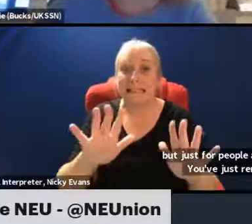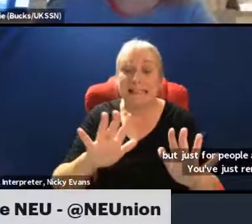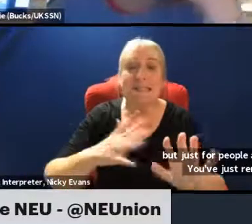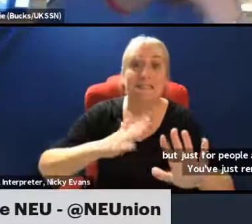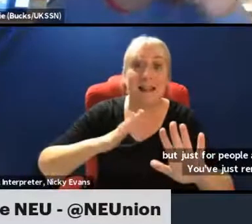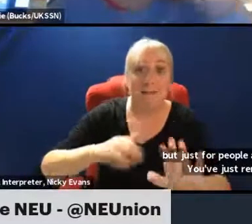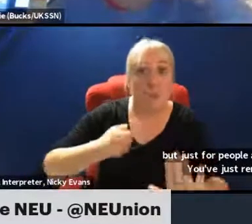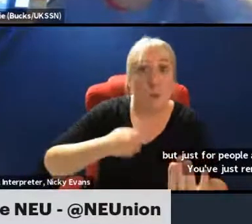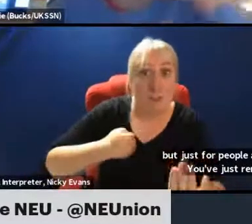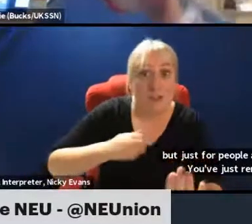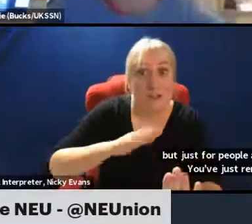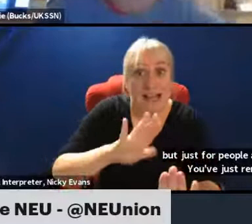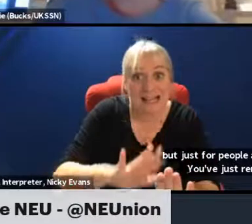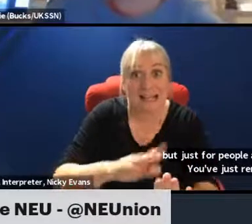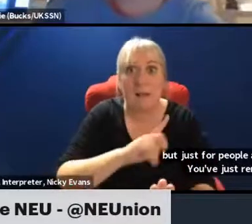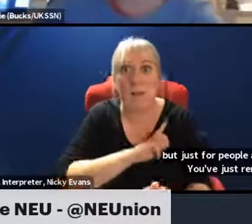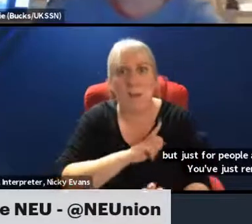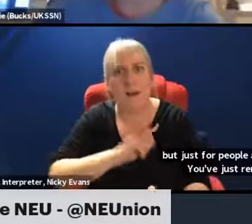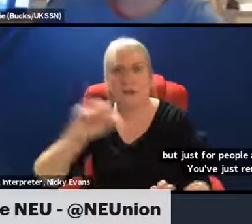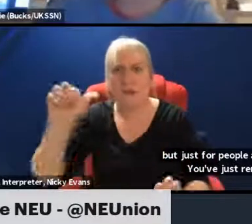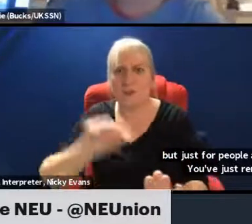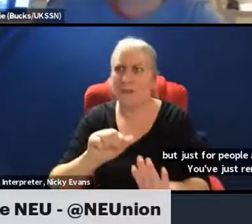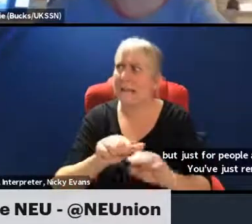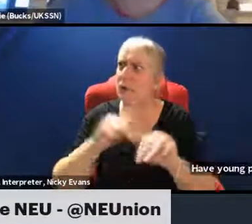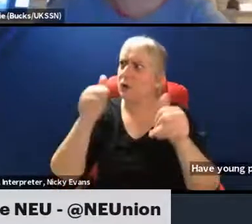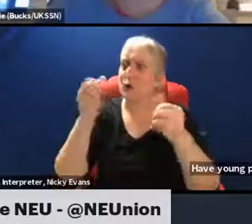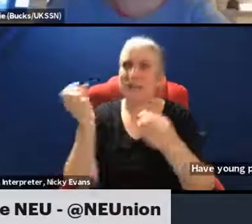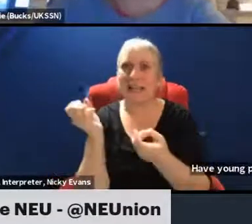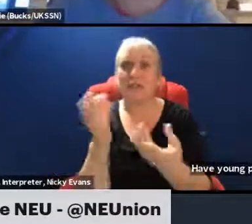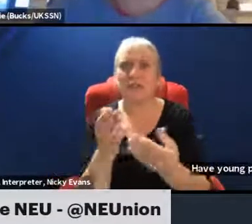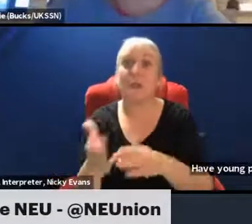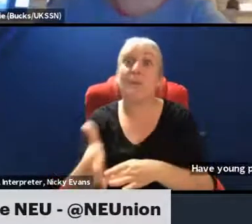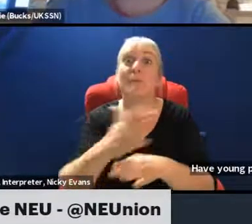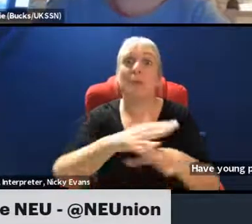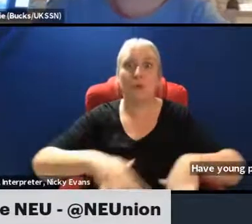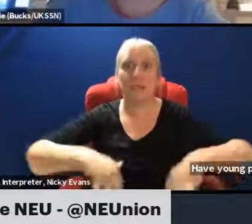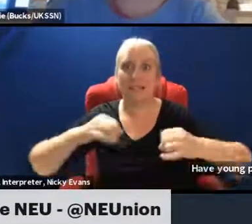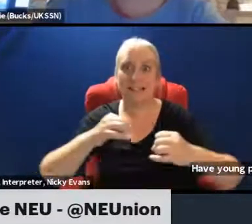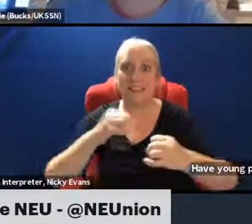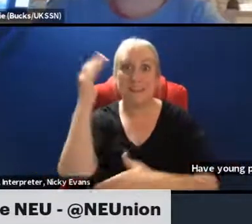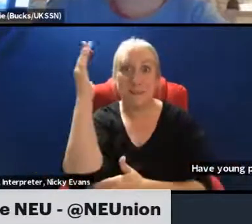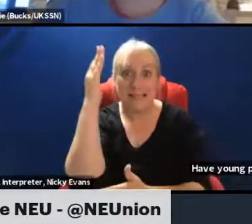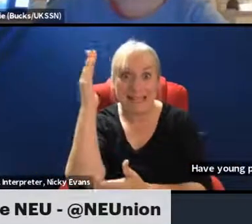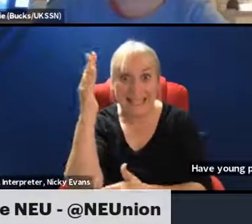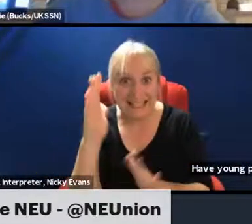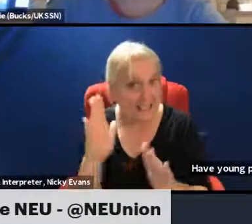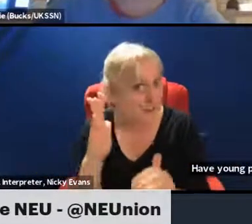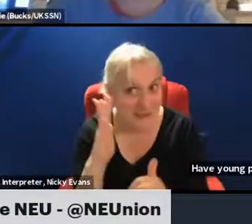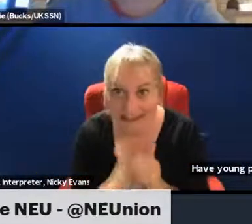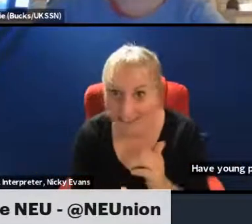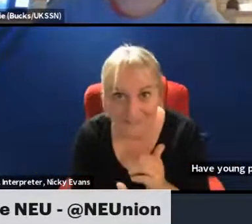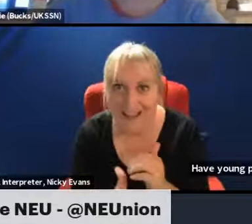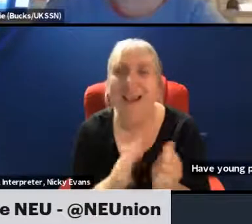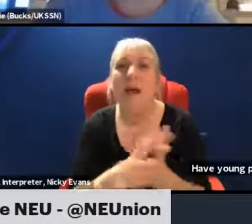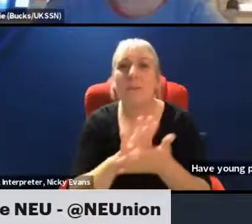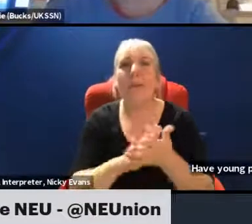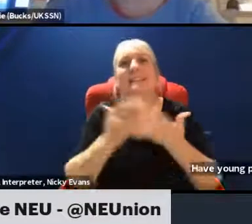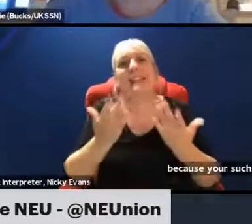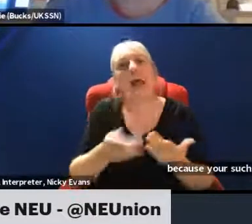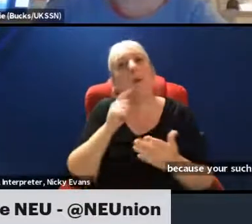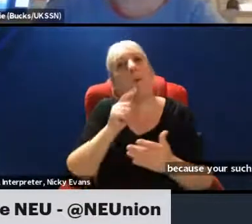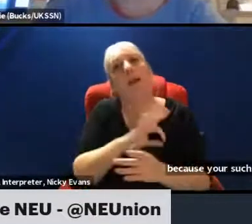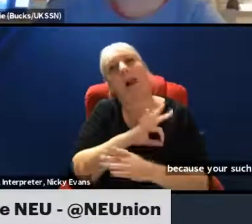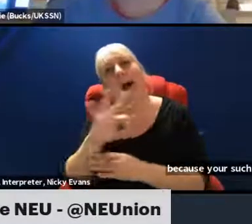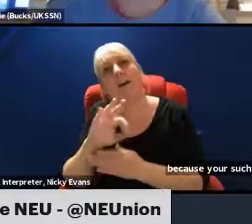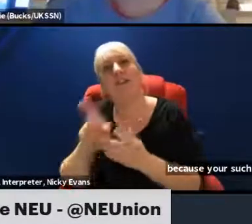you were supposed to have a grand introduction before you started speaking and we didn't squeeze in in time. So I'm going to ask Jessica to